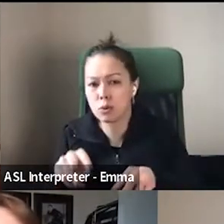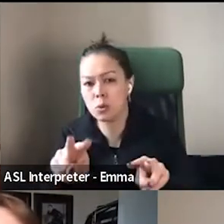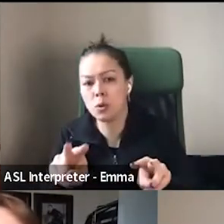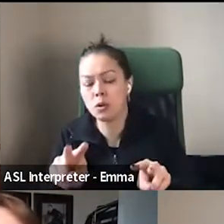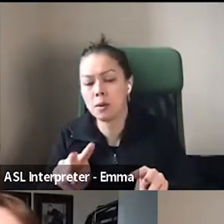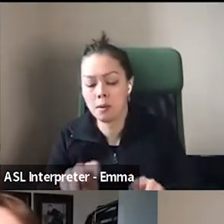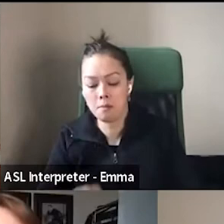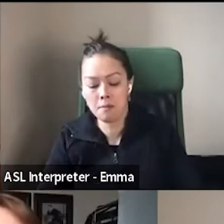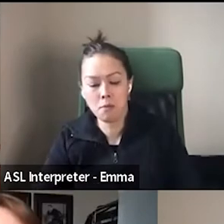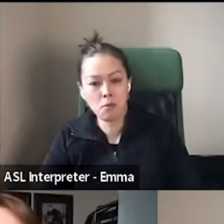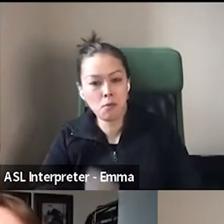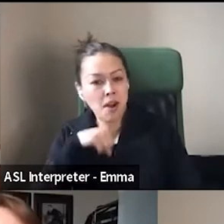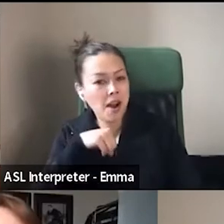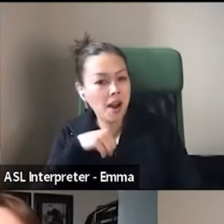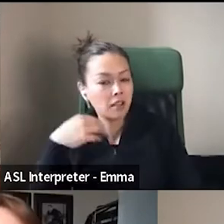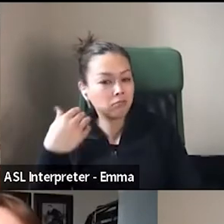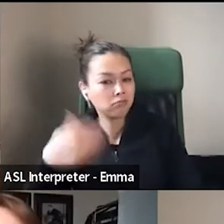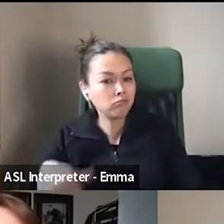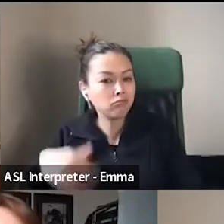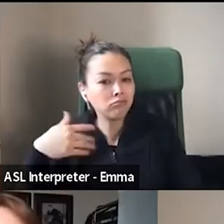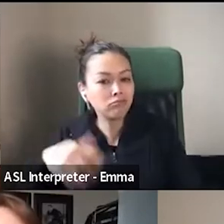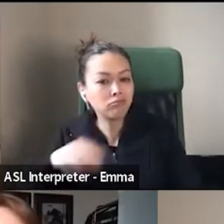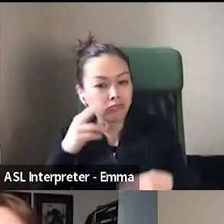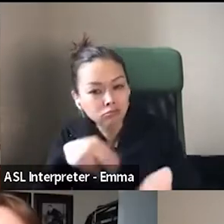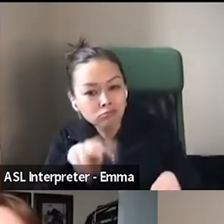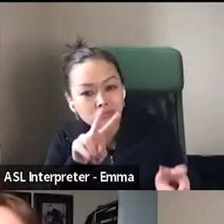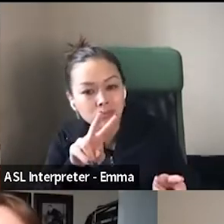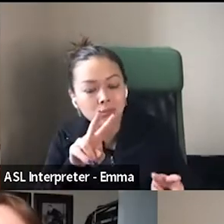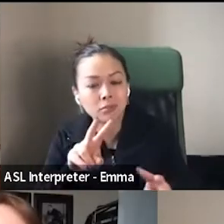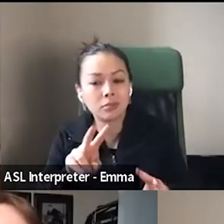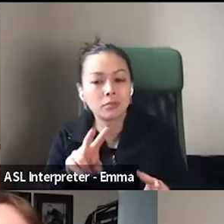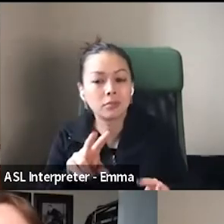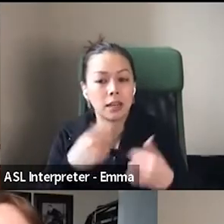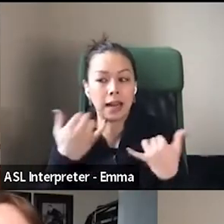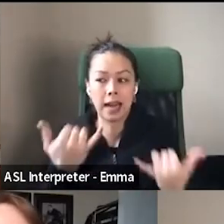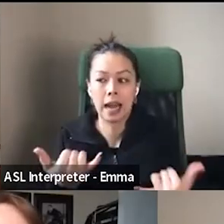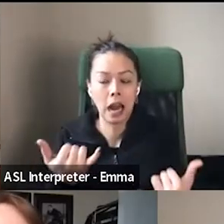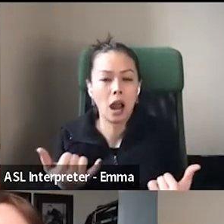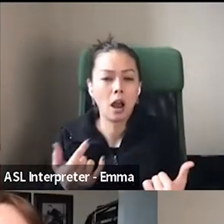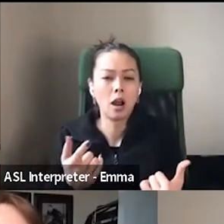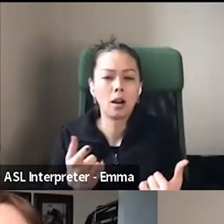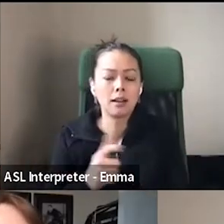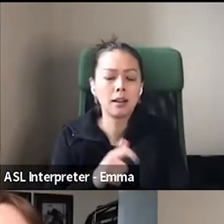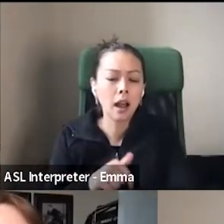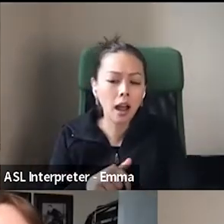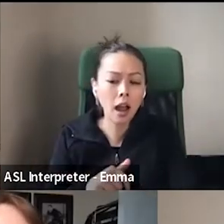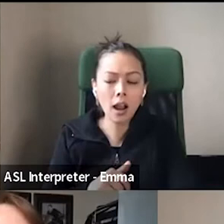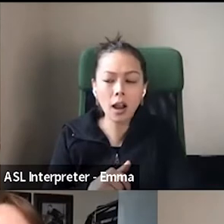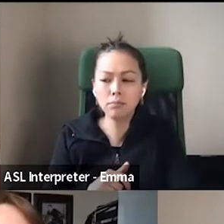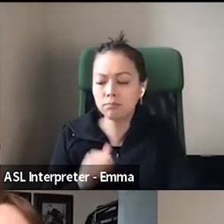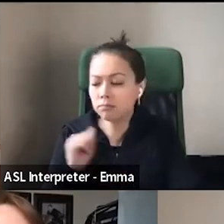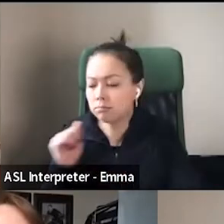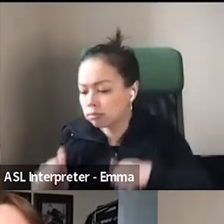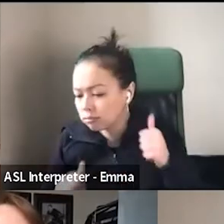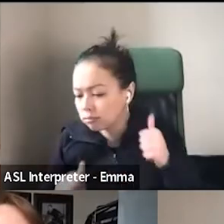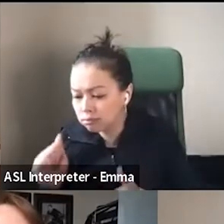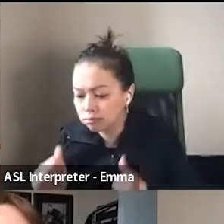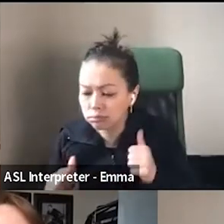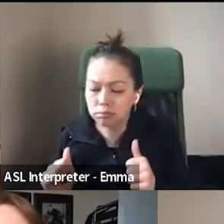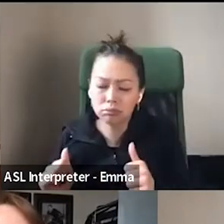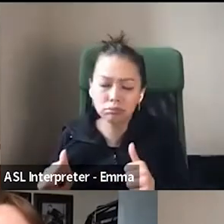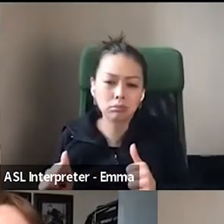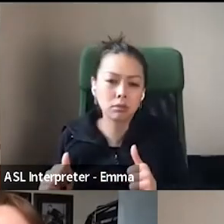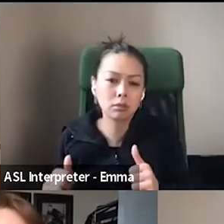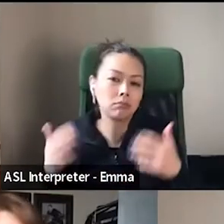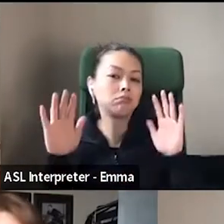and to, and to keep putting the energy into this. awesome. Um, it's the next question.